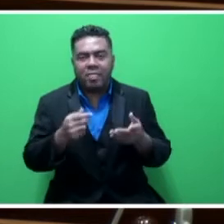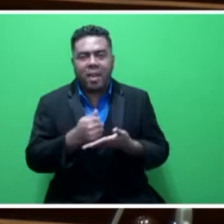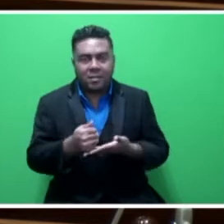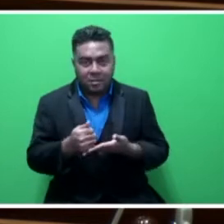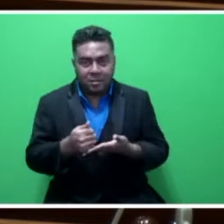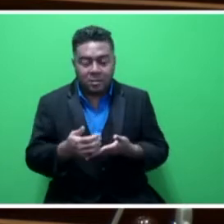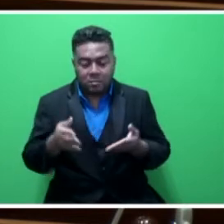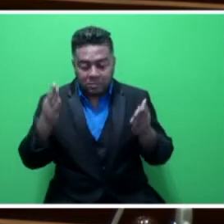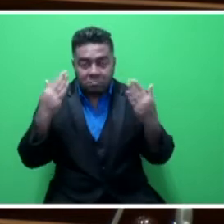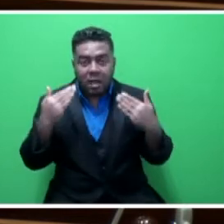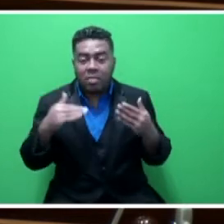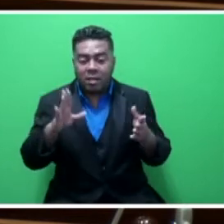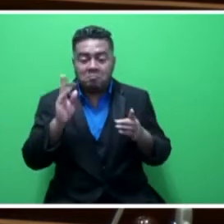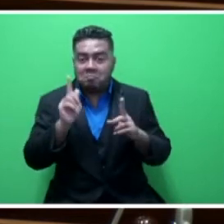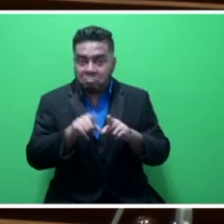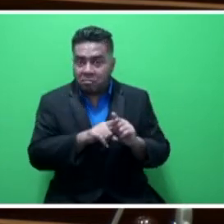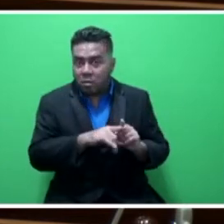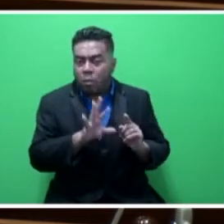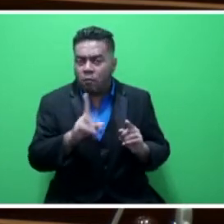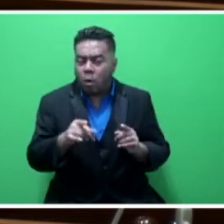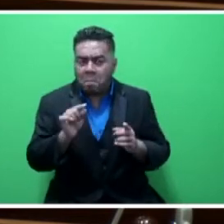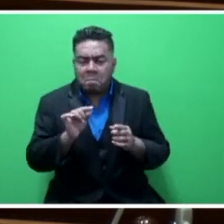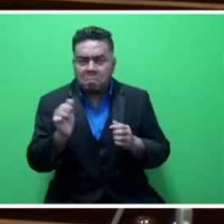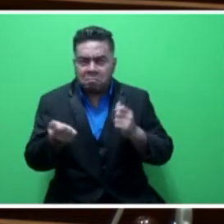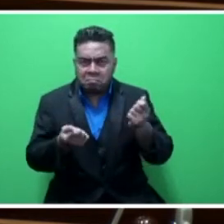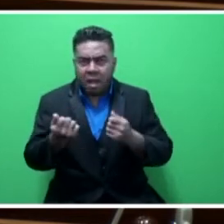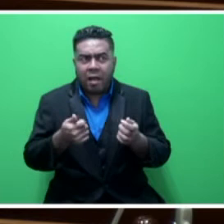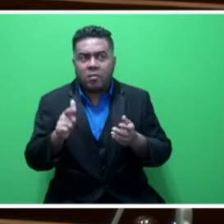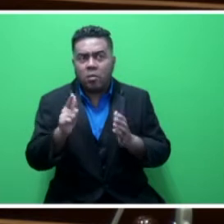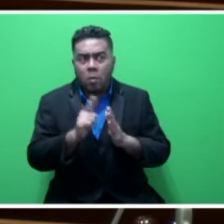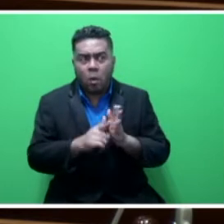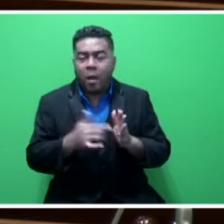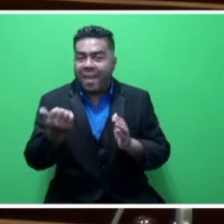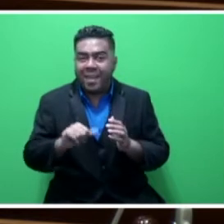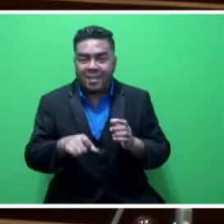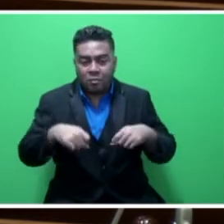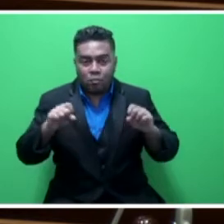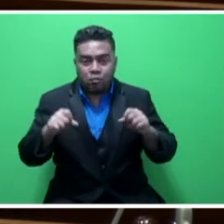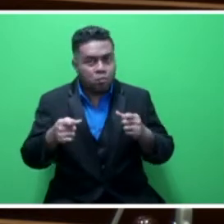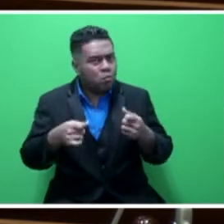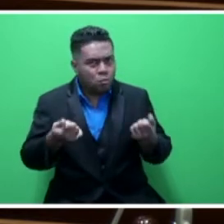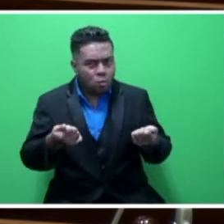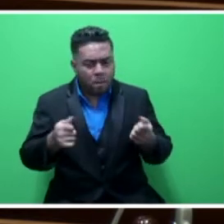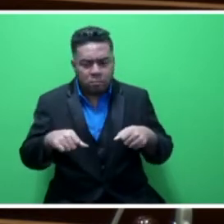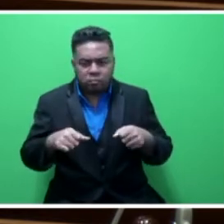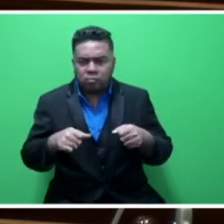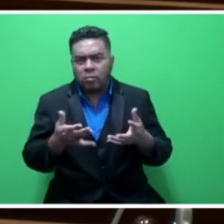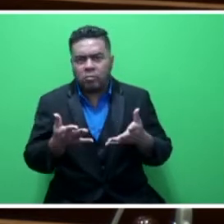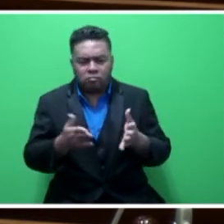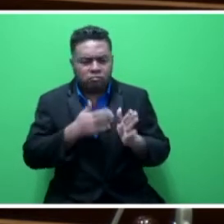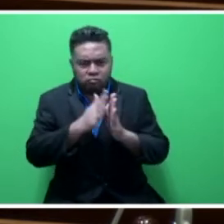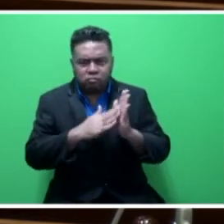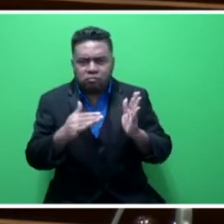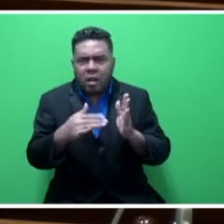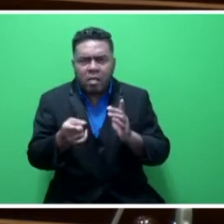Mr. Speaker, sir, the definition, also, of a motor vehicle under the law states that any automobile, motor car, motor